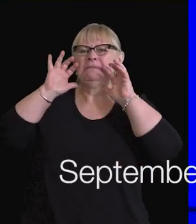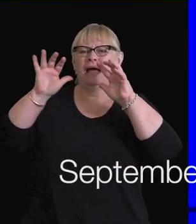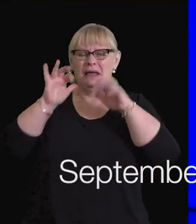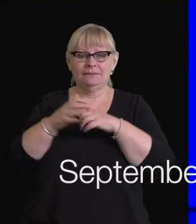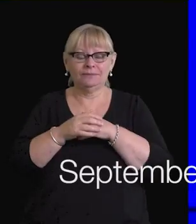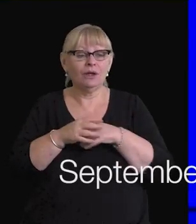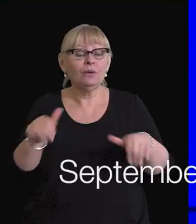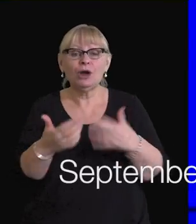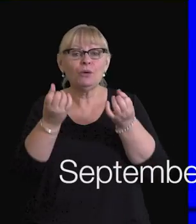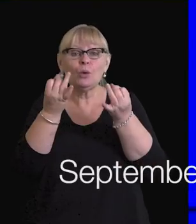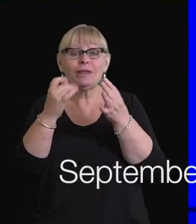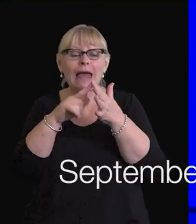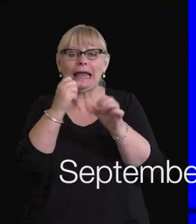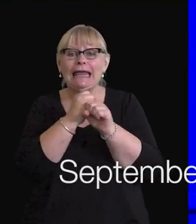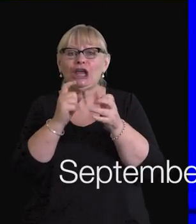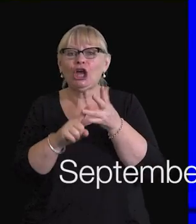born without ego.